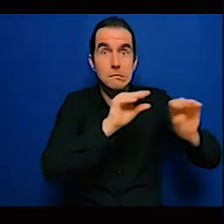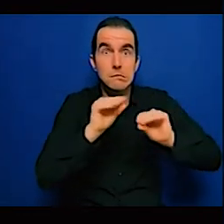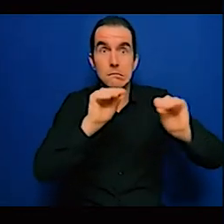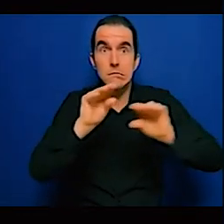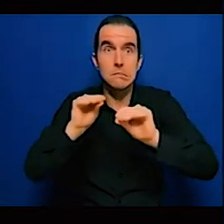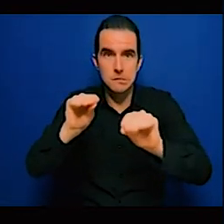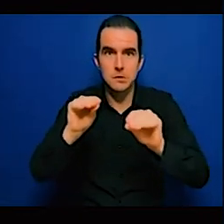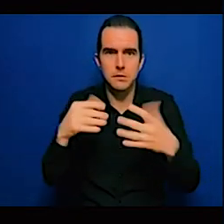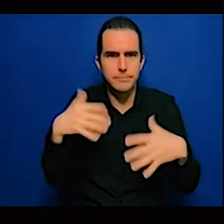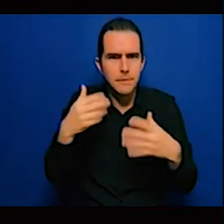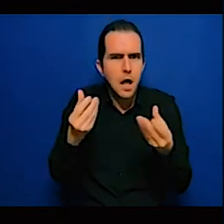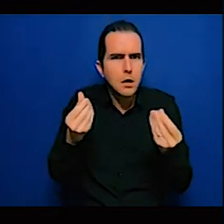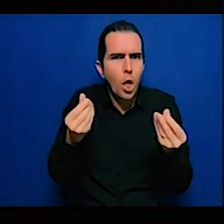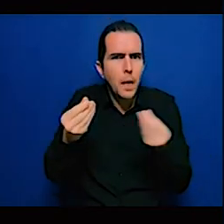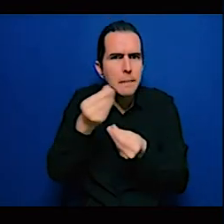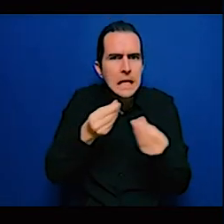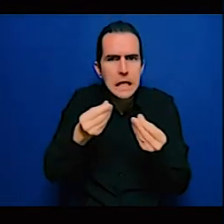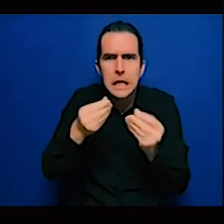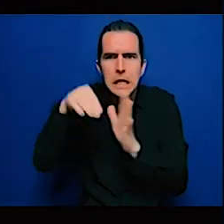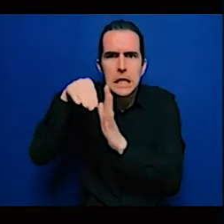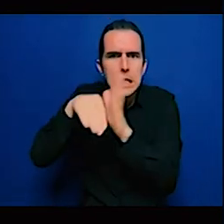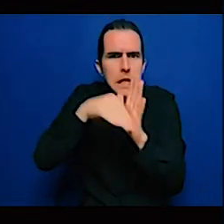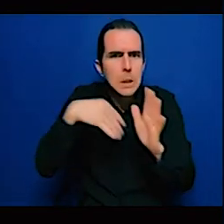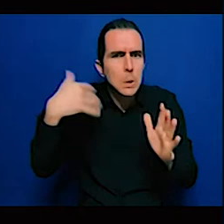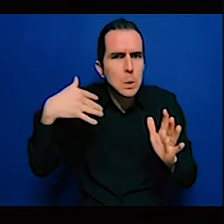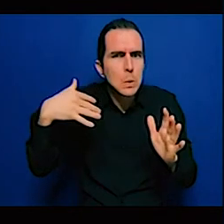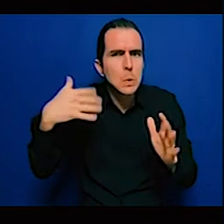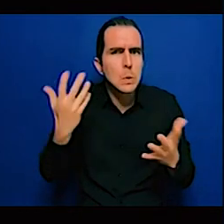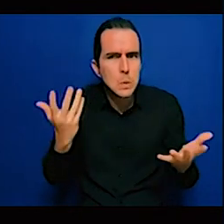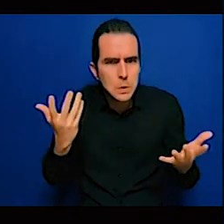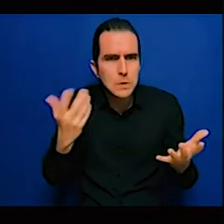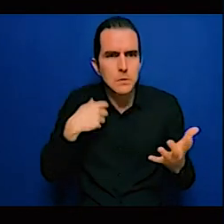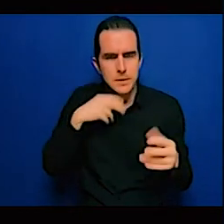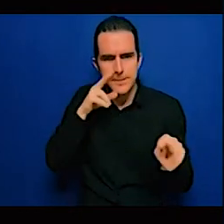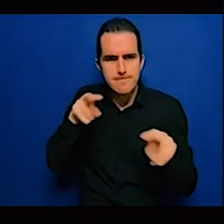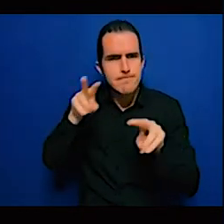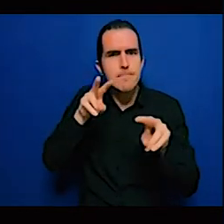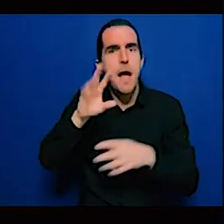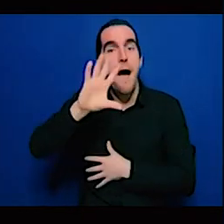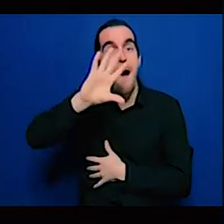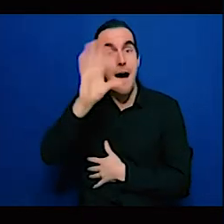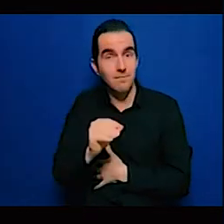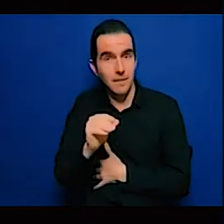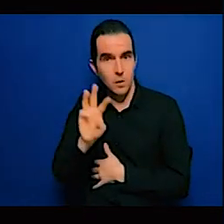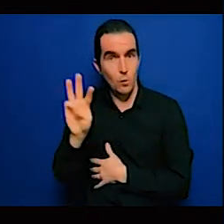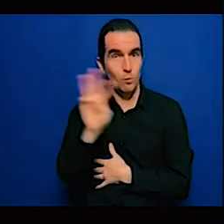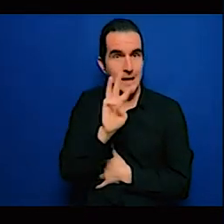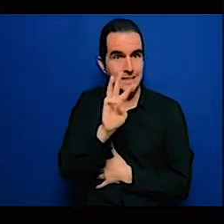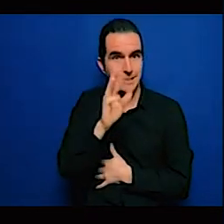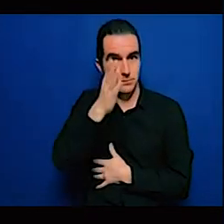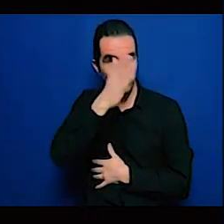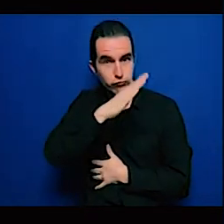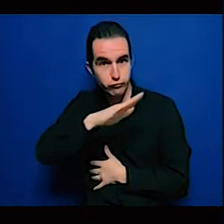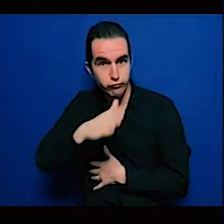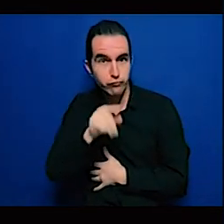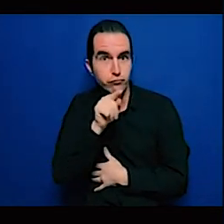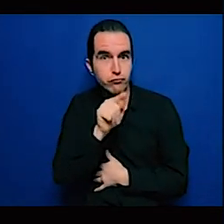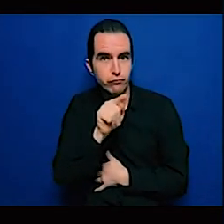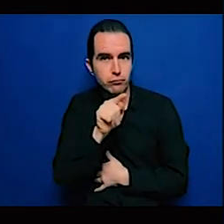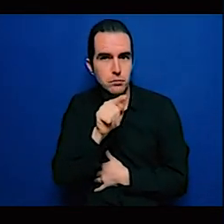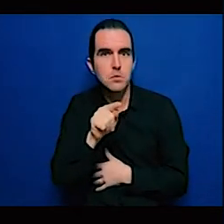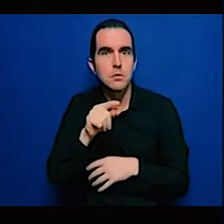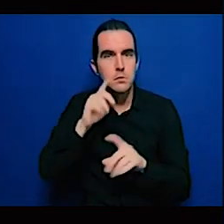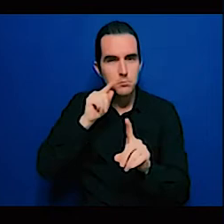mostly along the coast. Then we look at Southern Africa, we look at Northern Africa, Alexandria, all of these cities and areas are